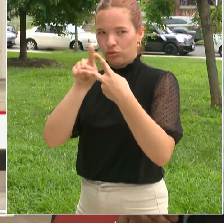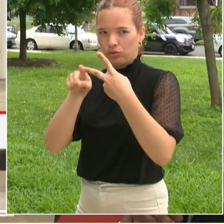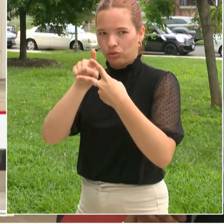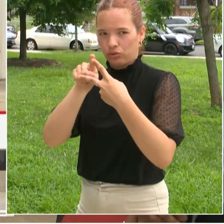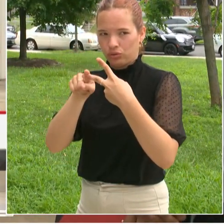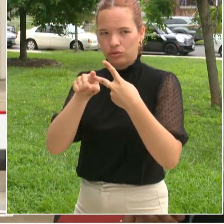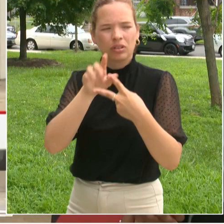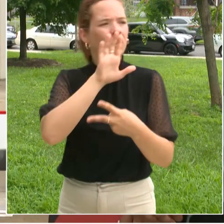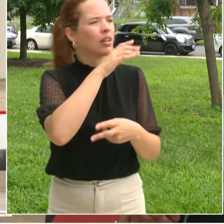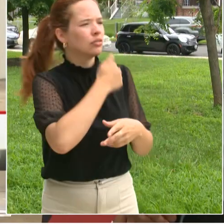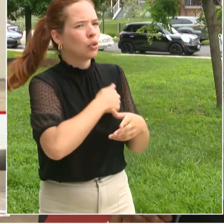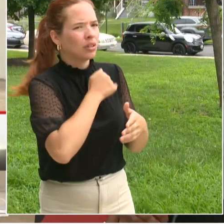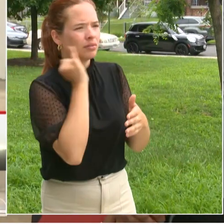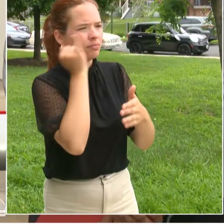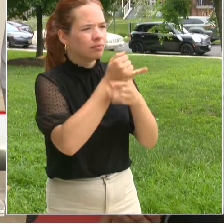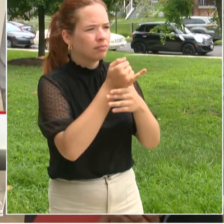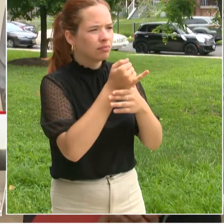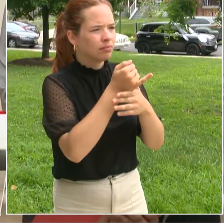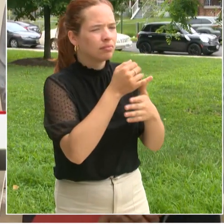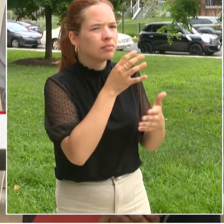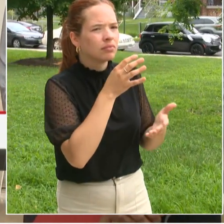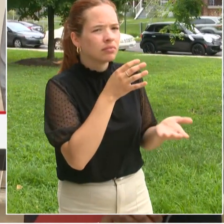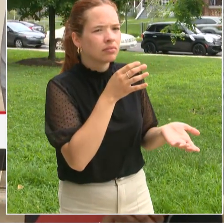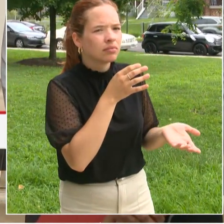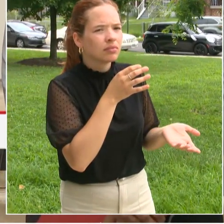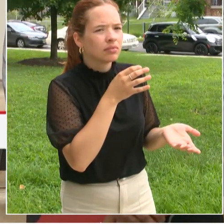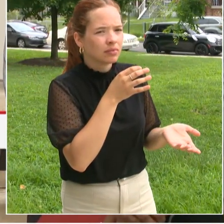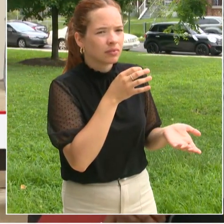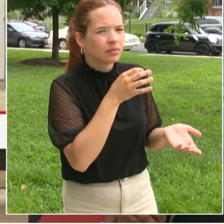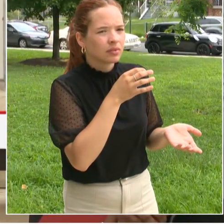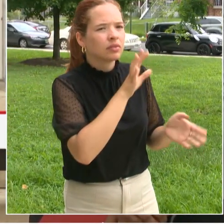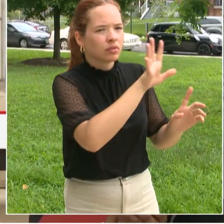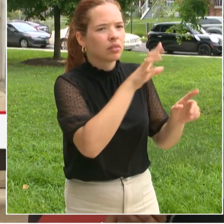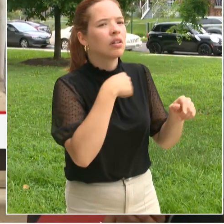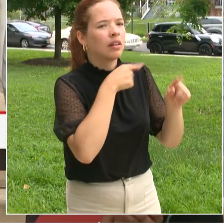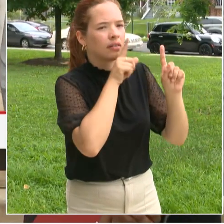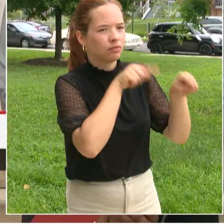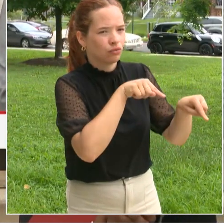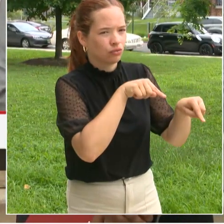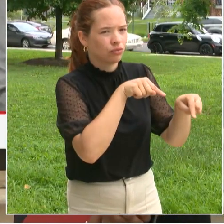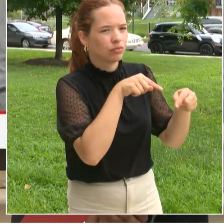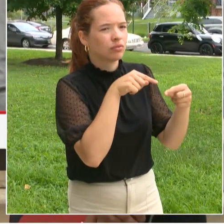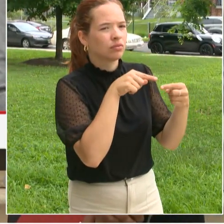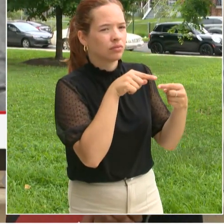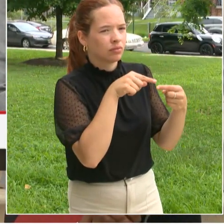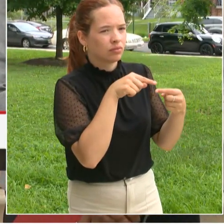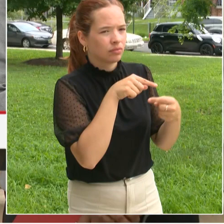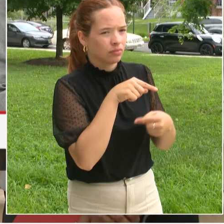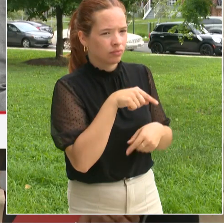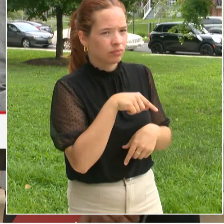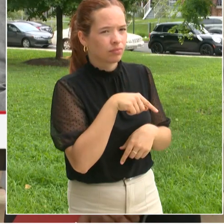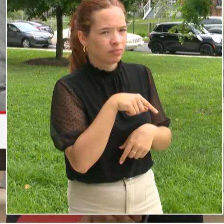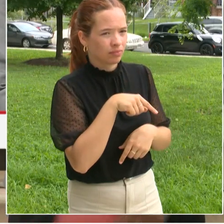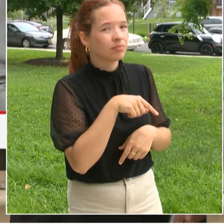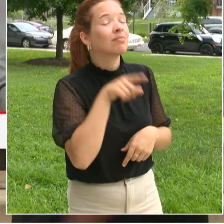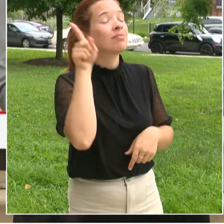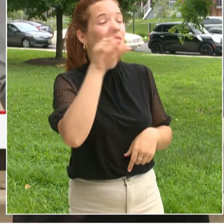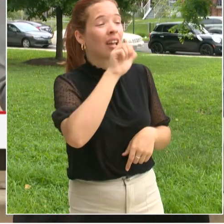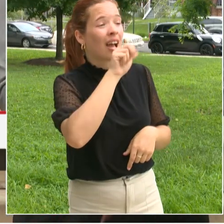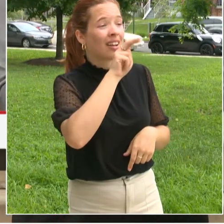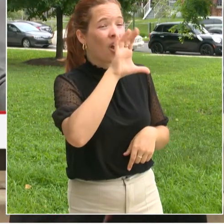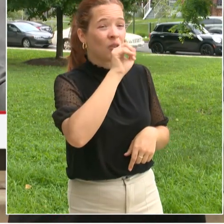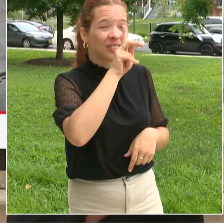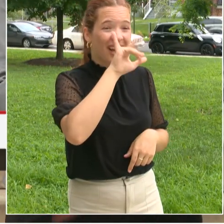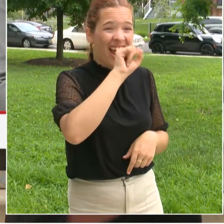have a quick humble brag Anacostia High School typically has the highest compliance rate of all the public schools in Washington DC.